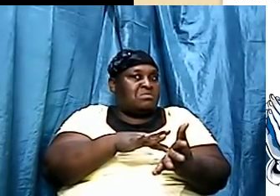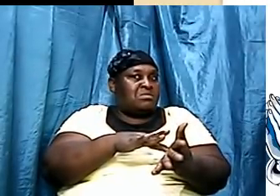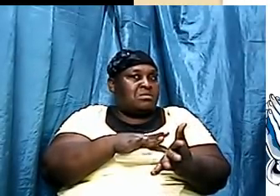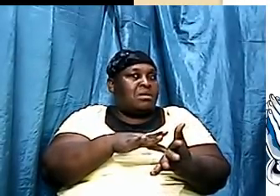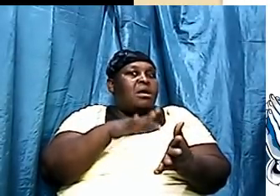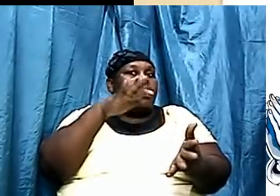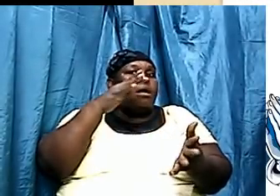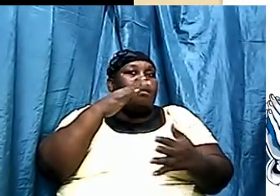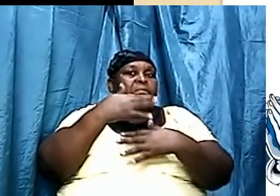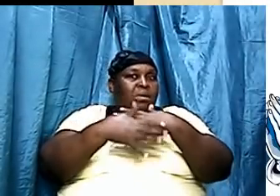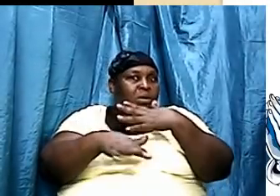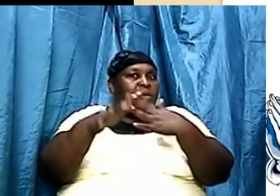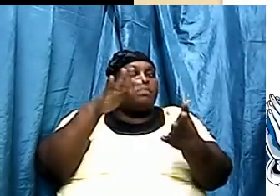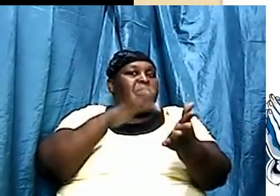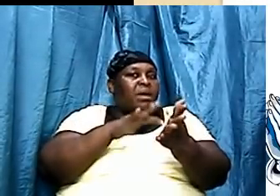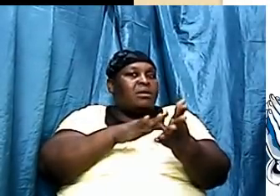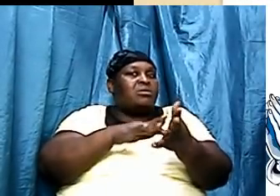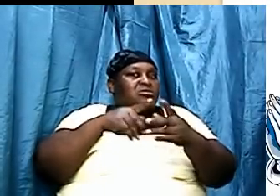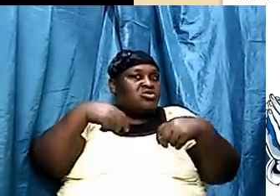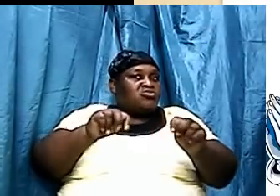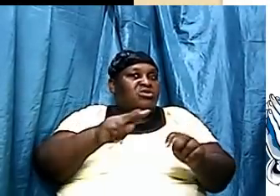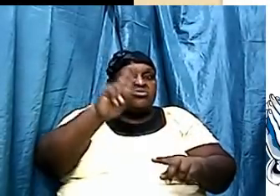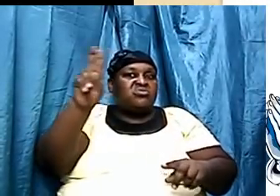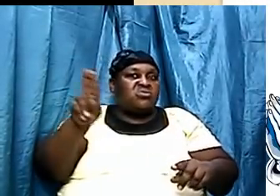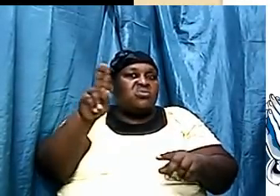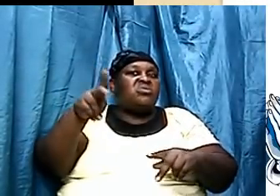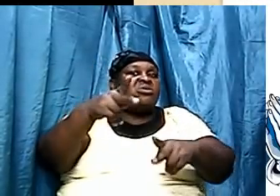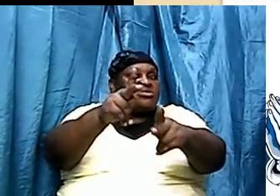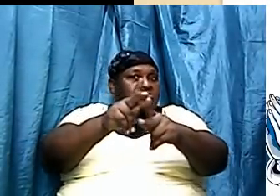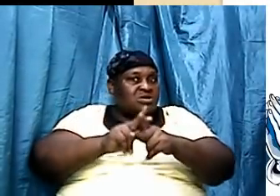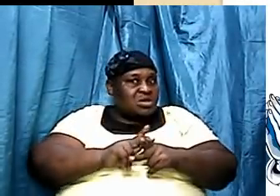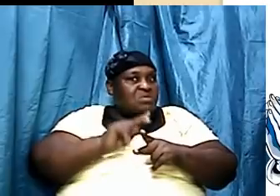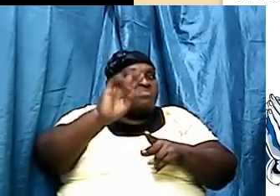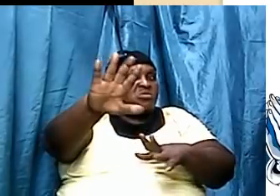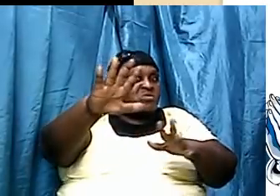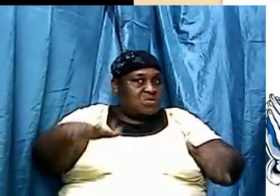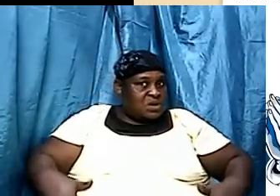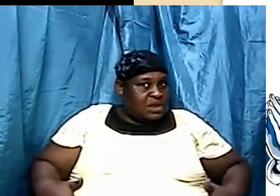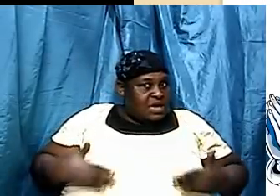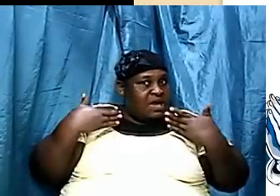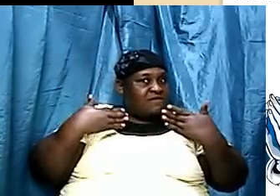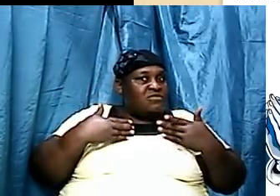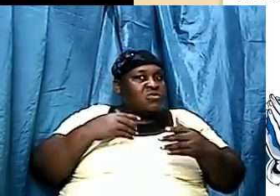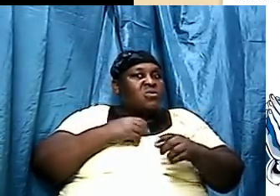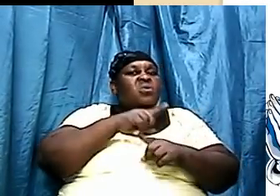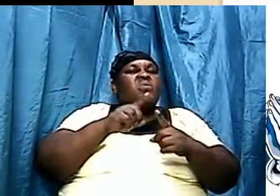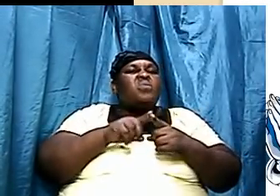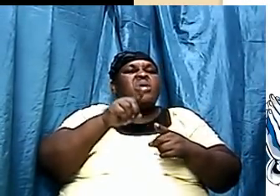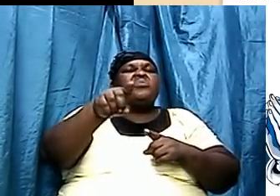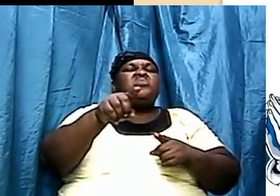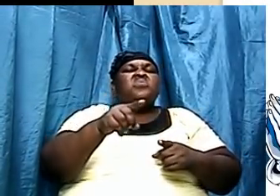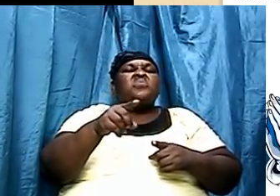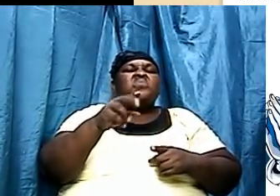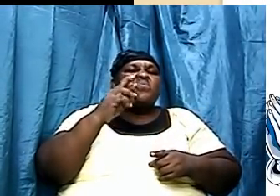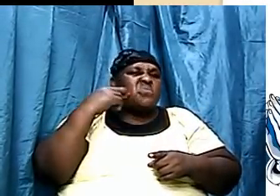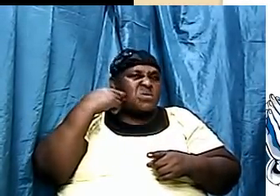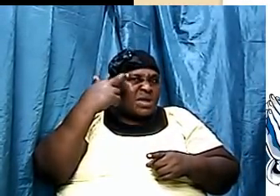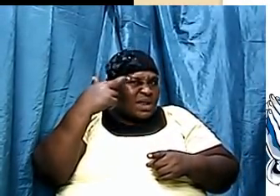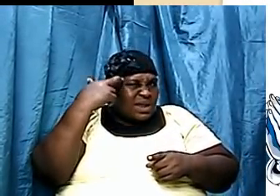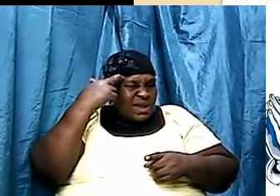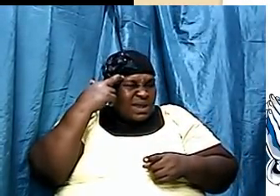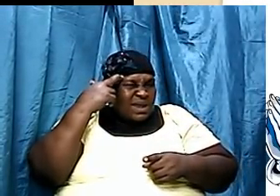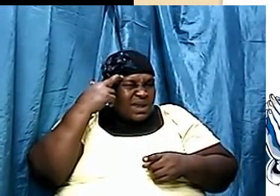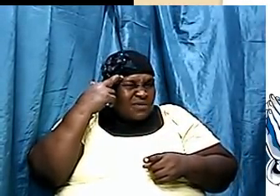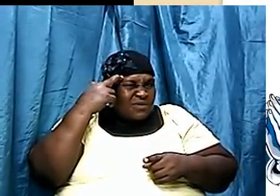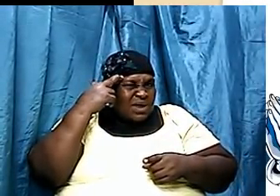Blood bank is something that they tried to use to preserve your life. So when they realize that when you come into the hospital and you're